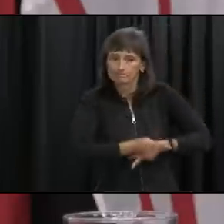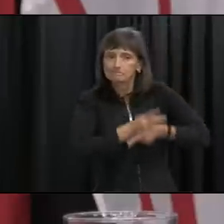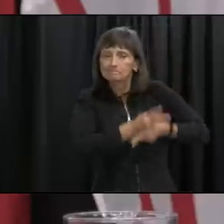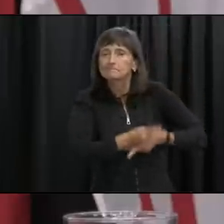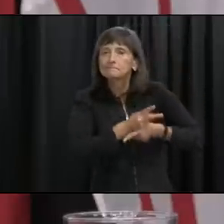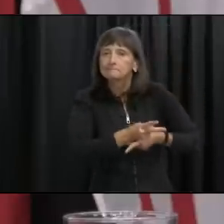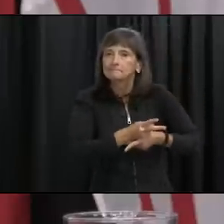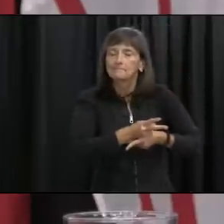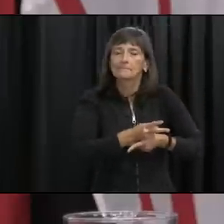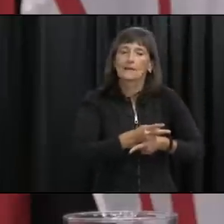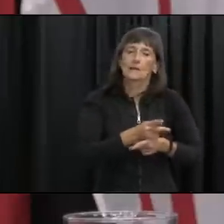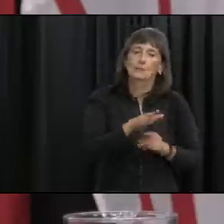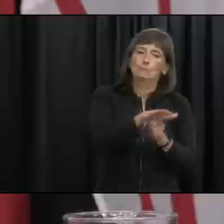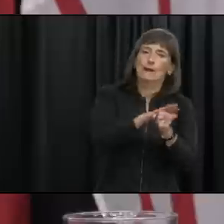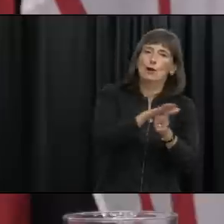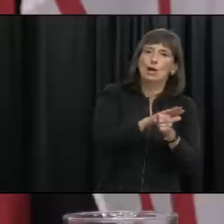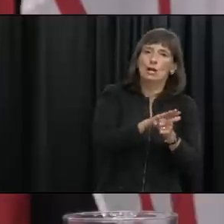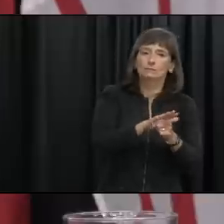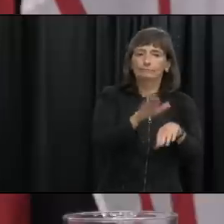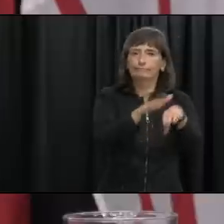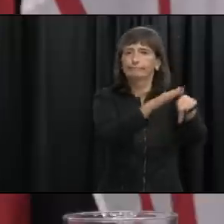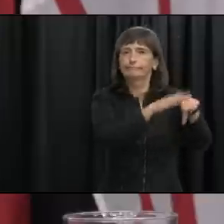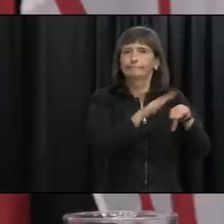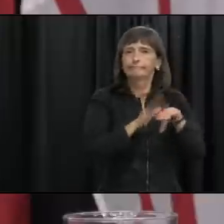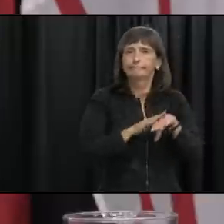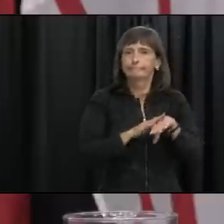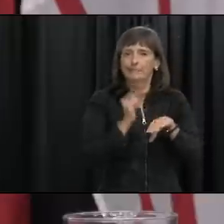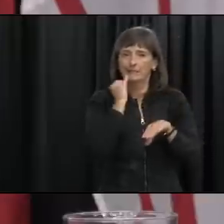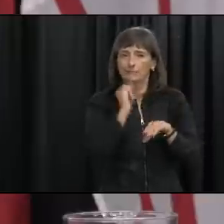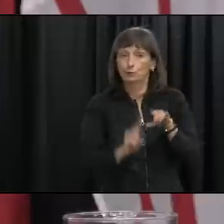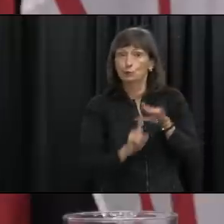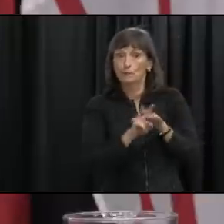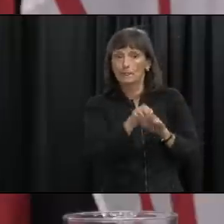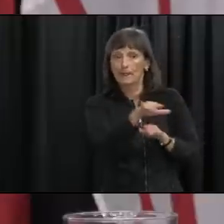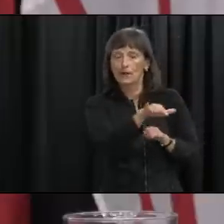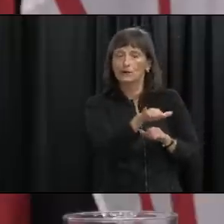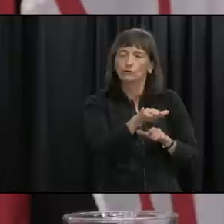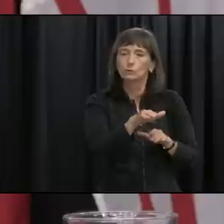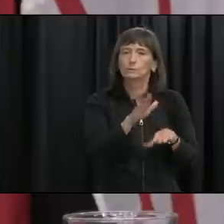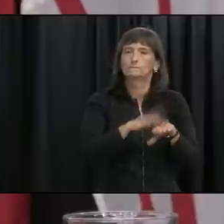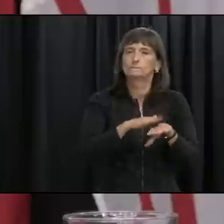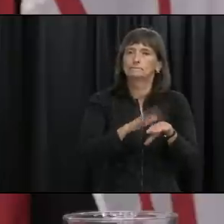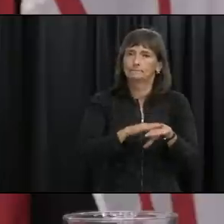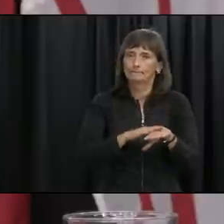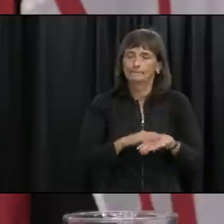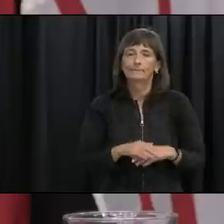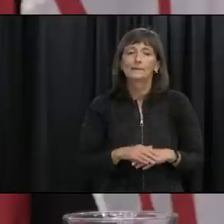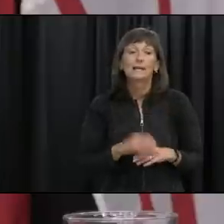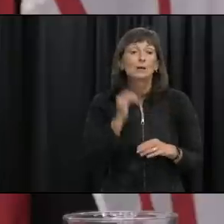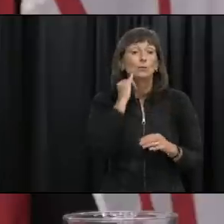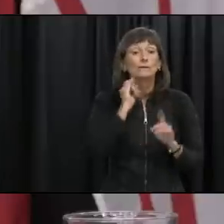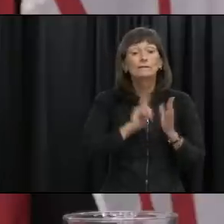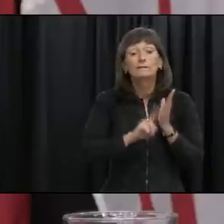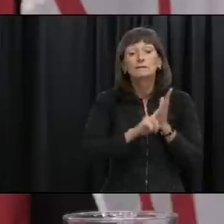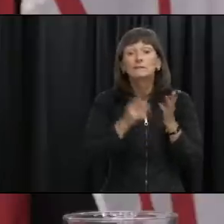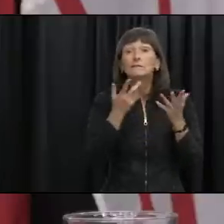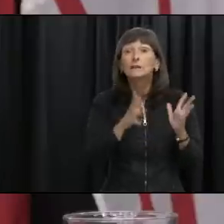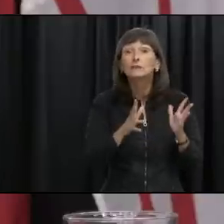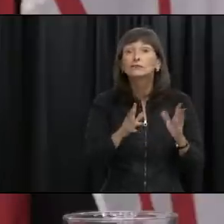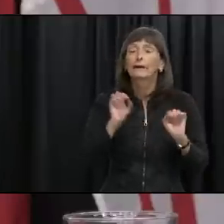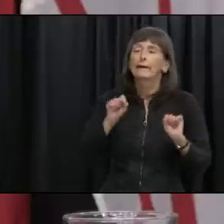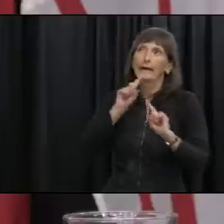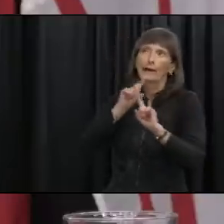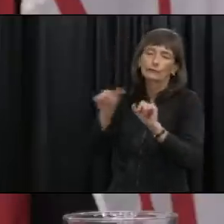the location-based advisory once that investigation is complete i'll be in a better position to answer that question